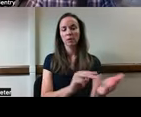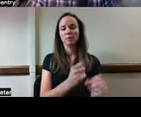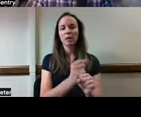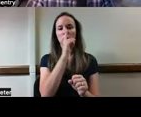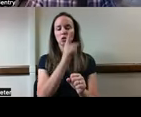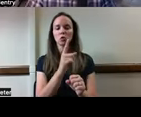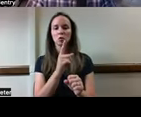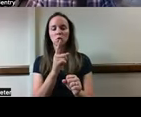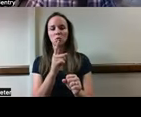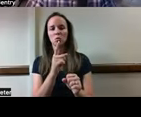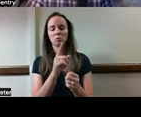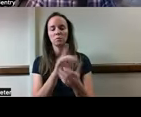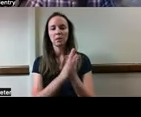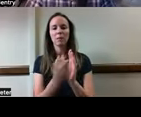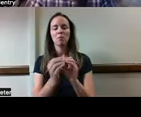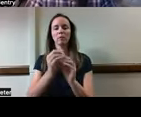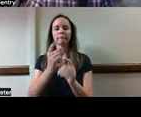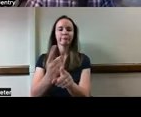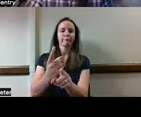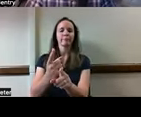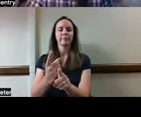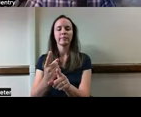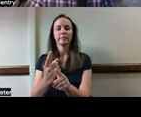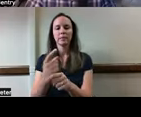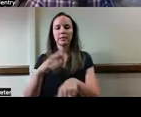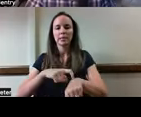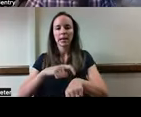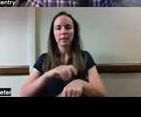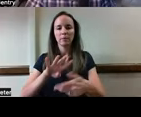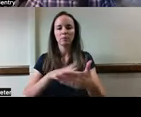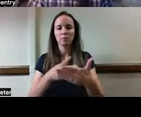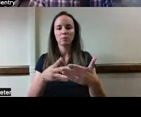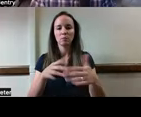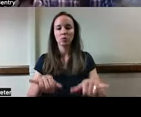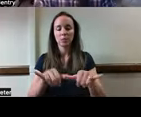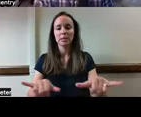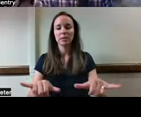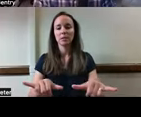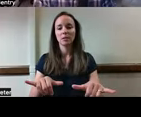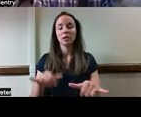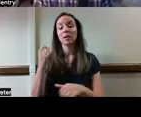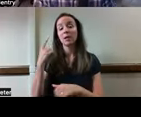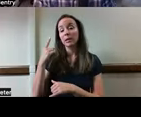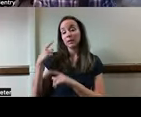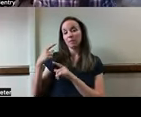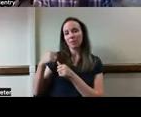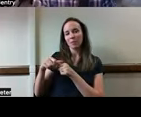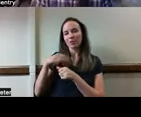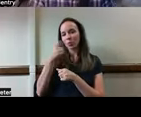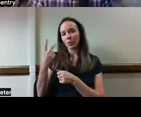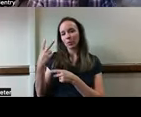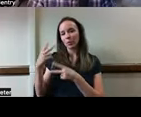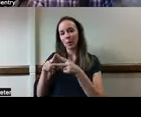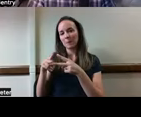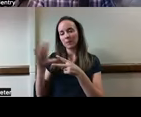of the routines that you're tracking. This is exactly what those monthly pay vendors do. In this case, you're taking